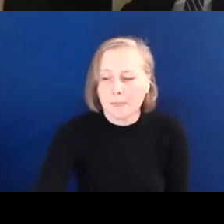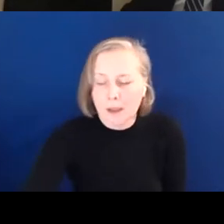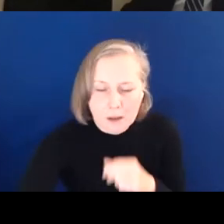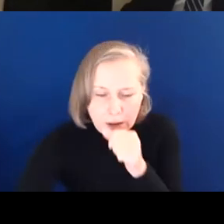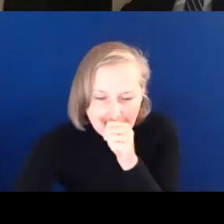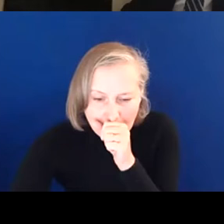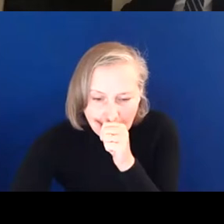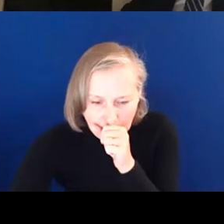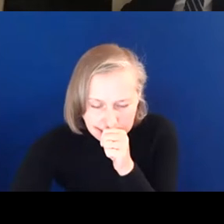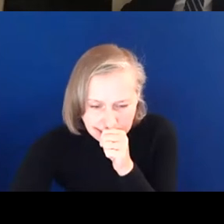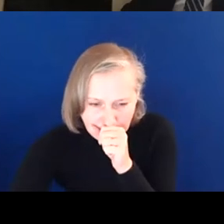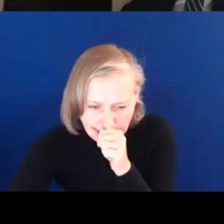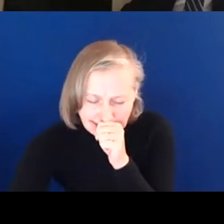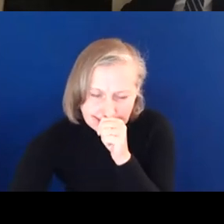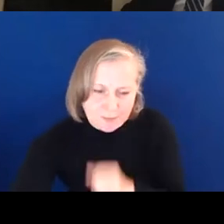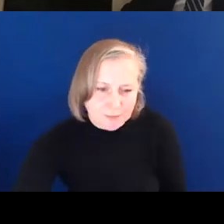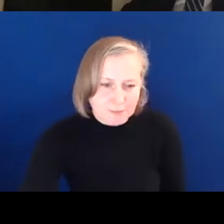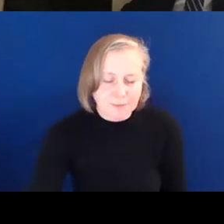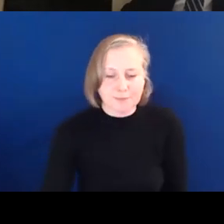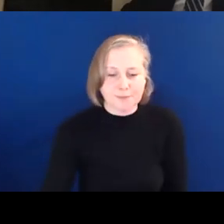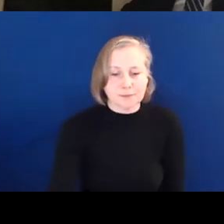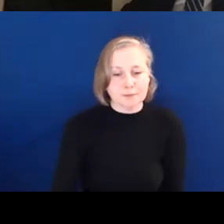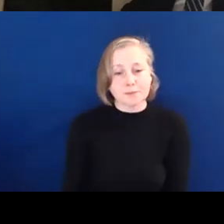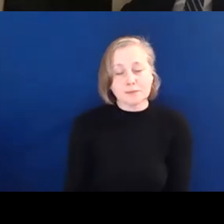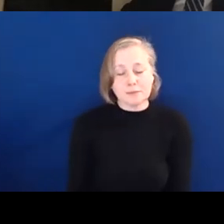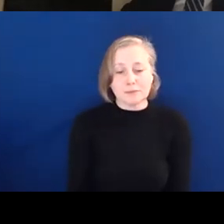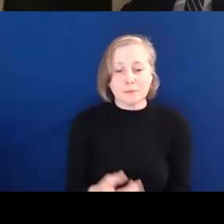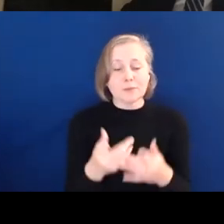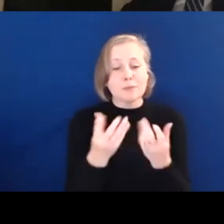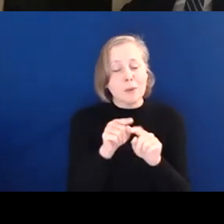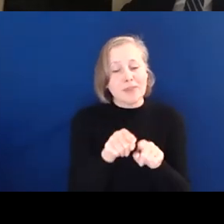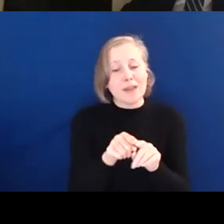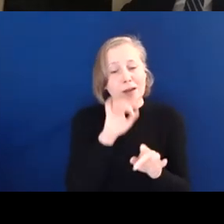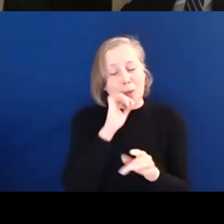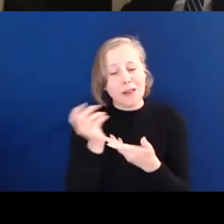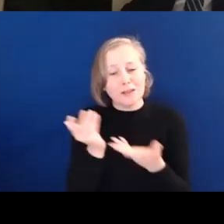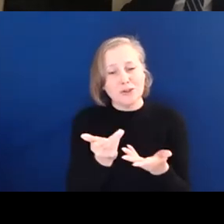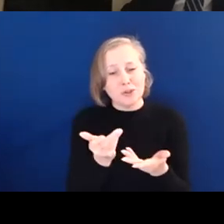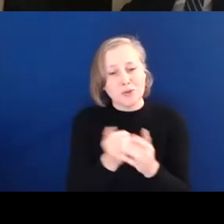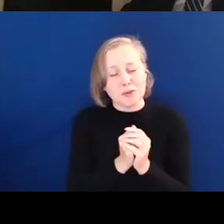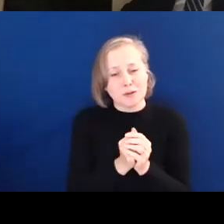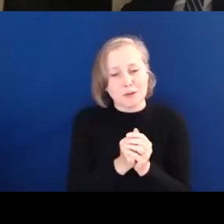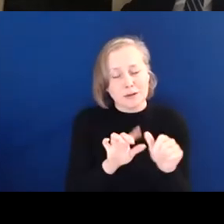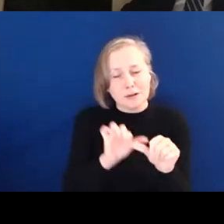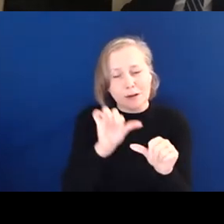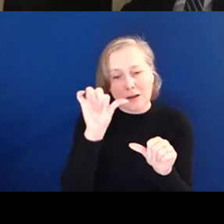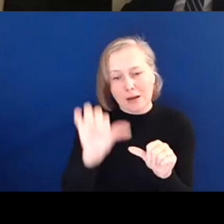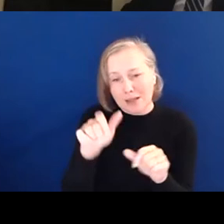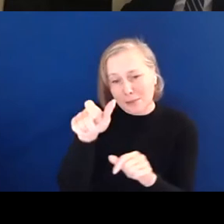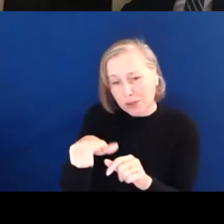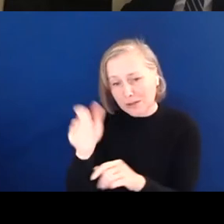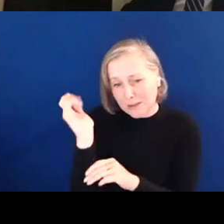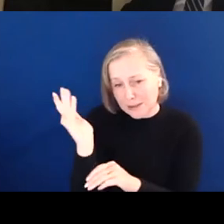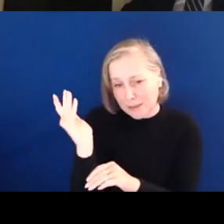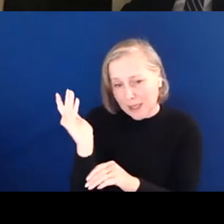So with that, I'm going to introduce our next speaker, which is